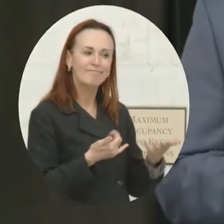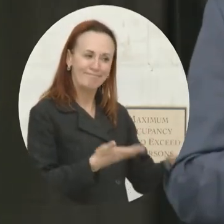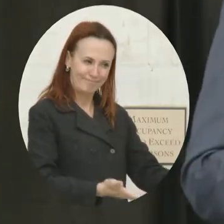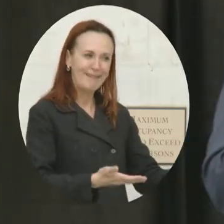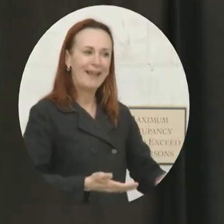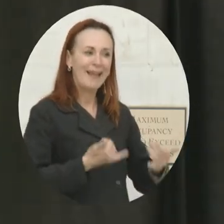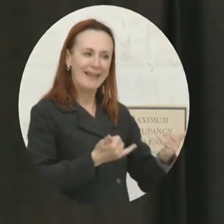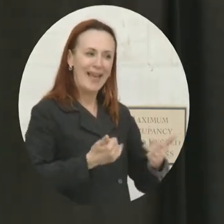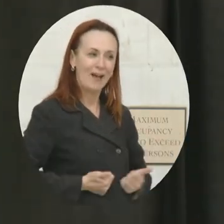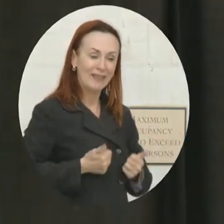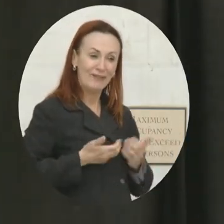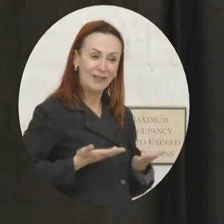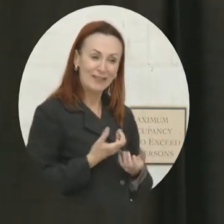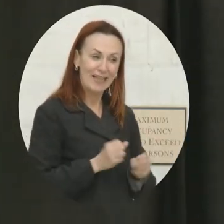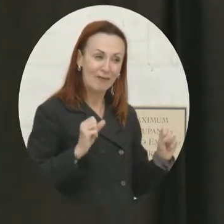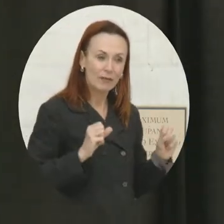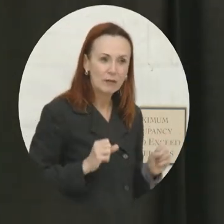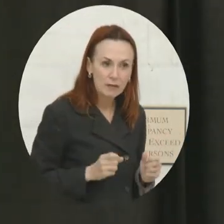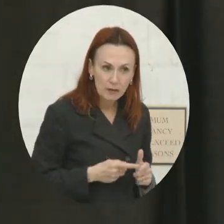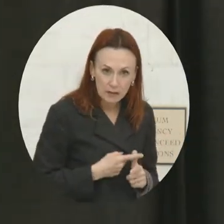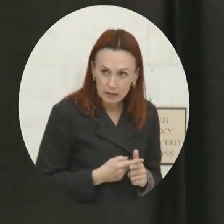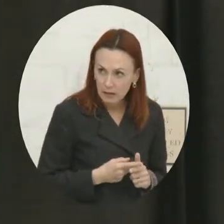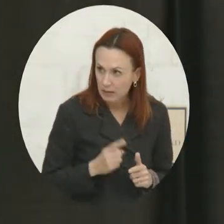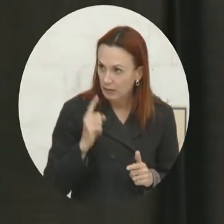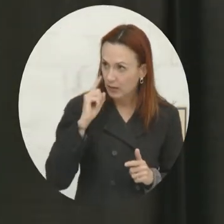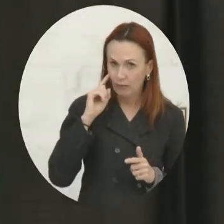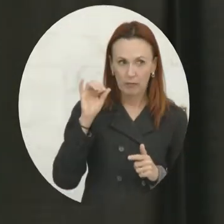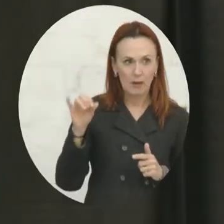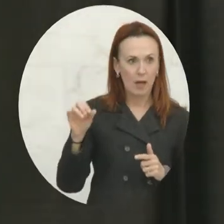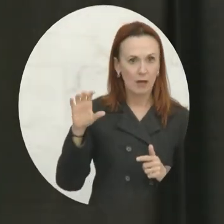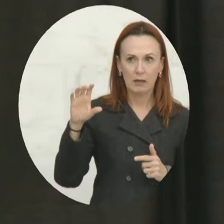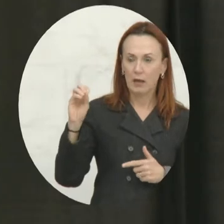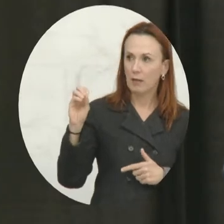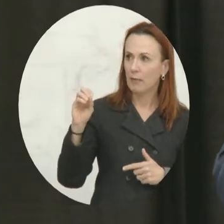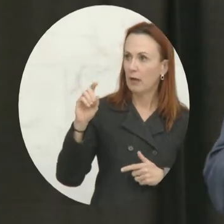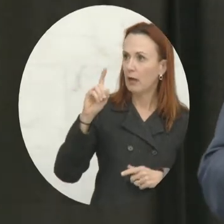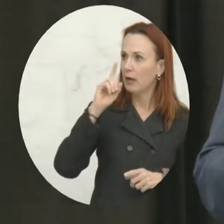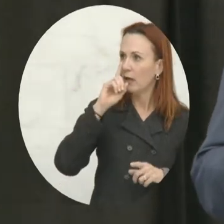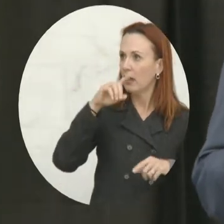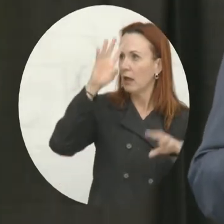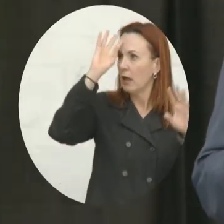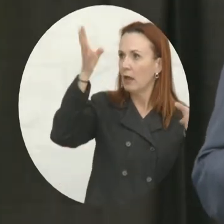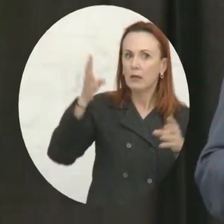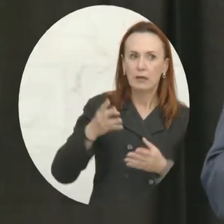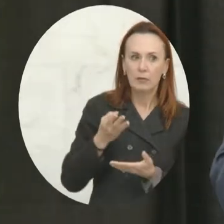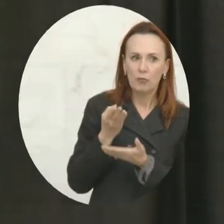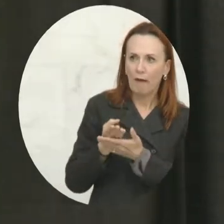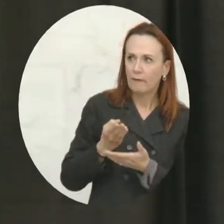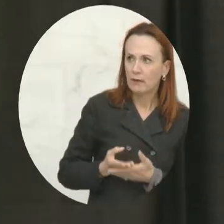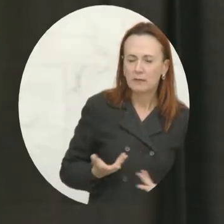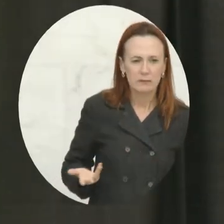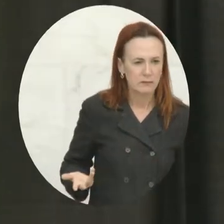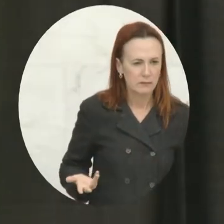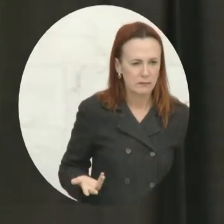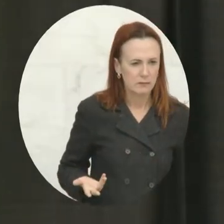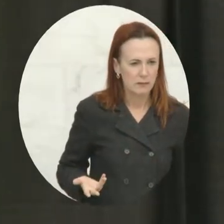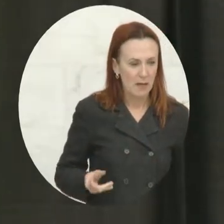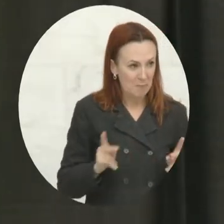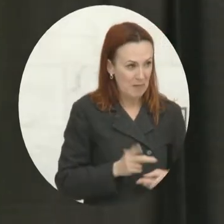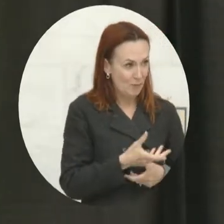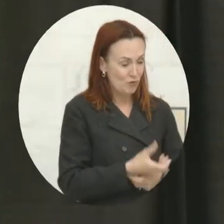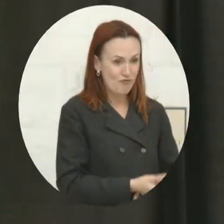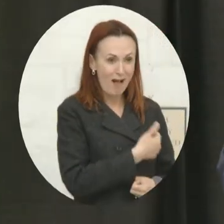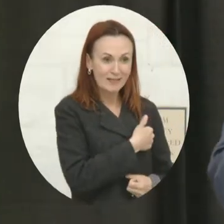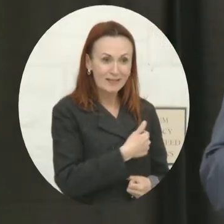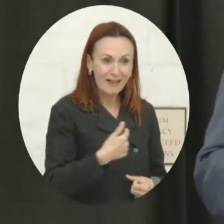safely. Imagine then, when the news comes out about something like that, how many people would really want to continue to trust us to be the one